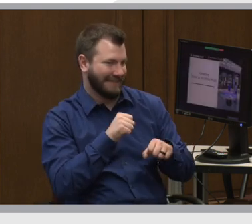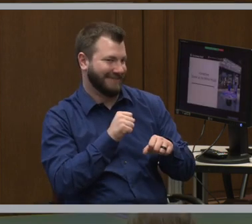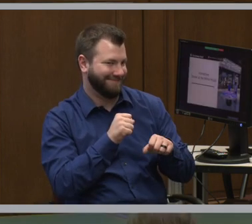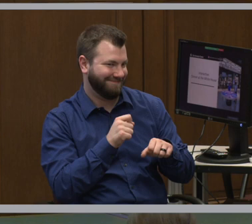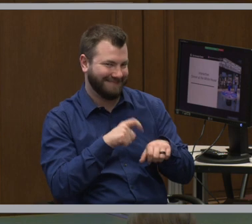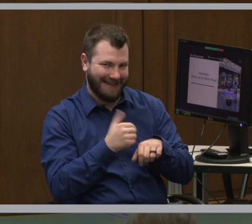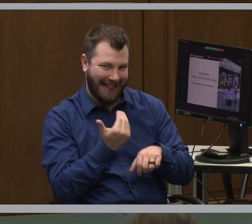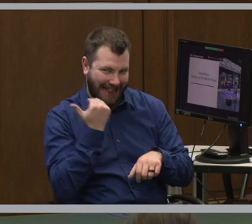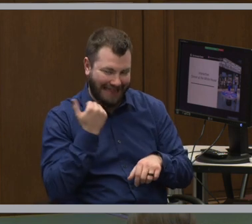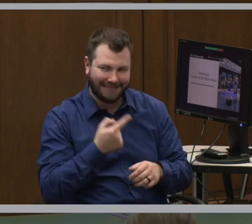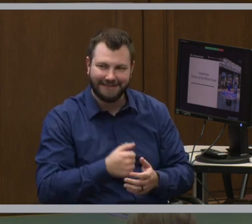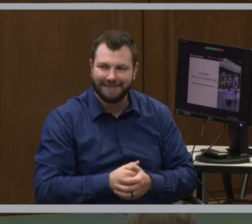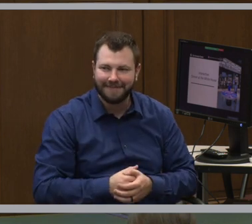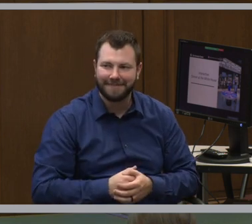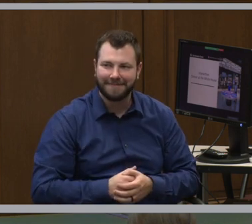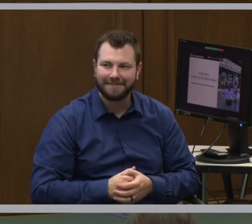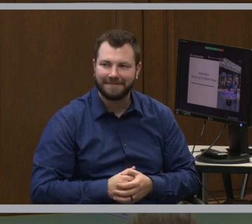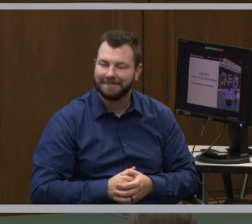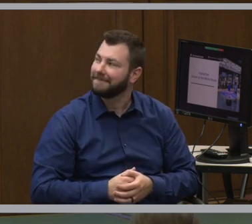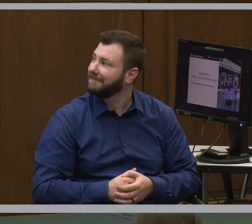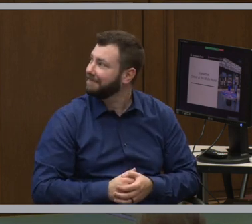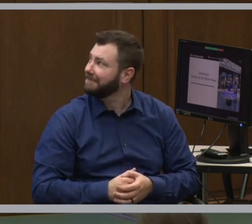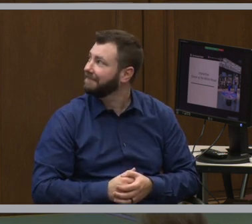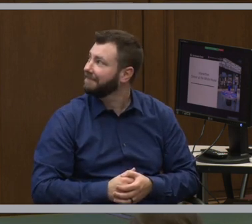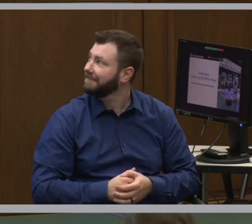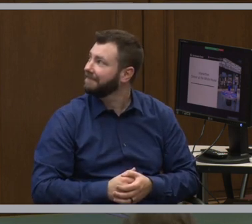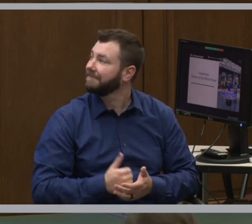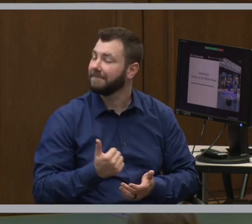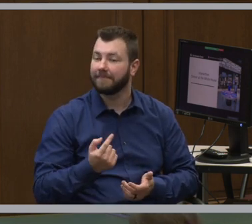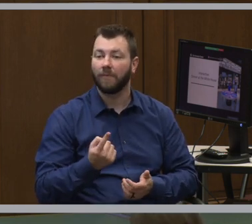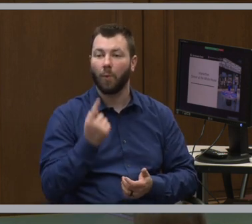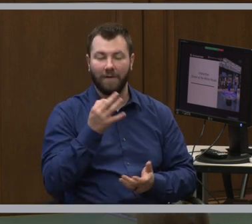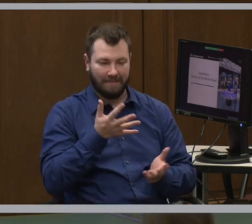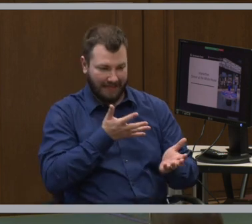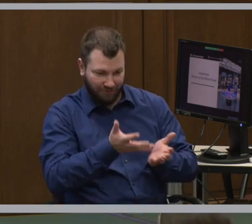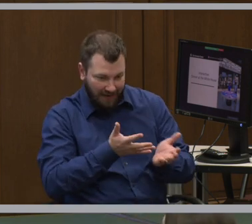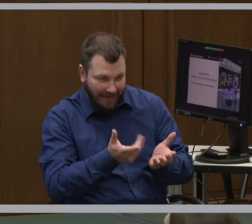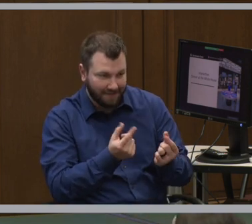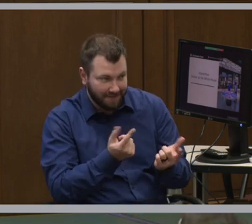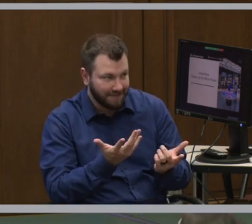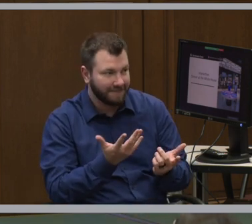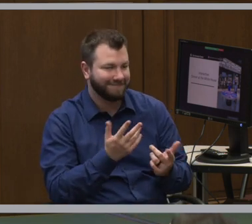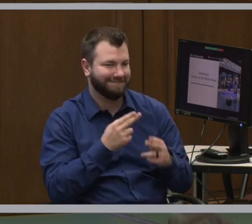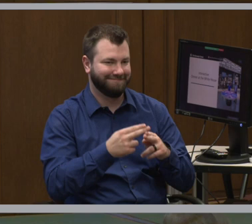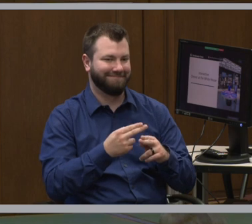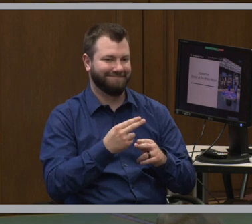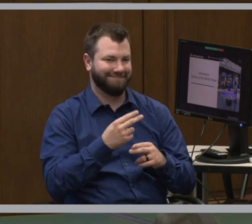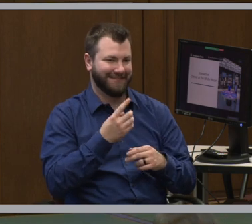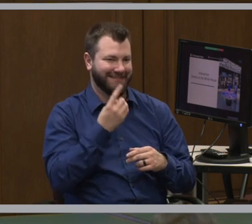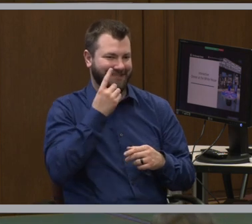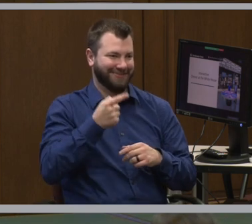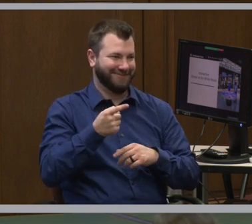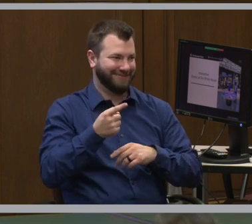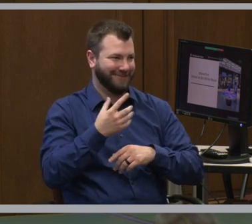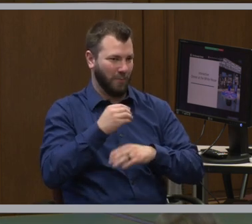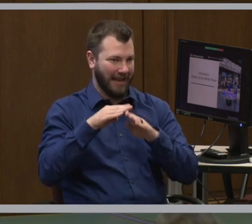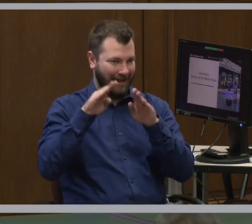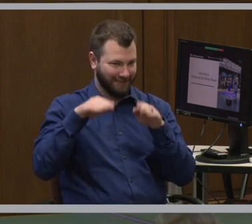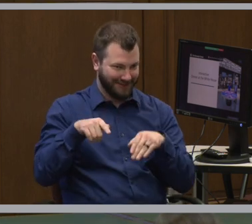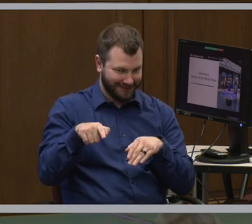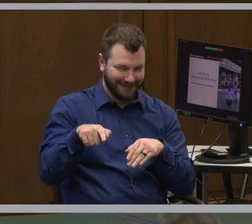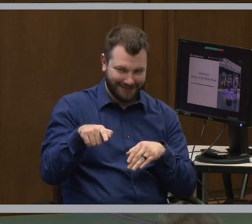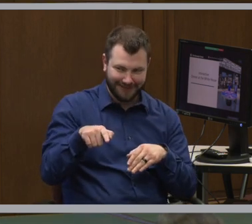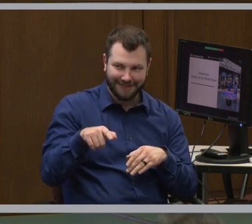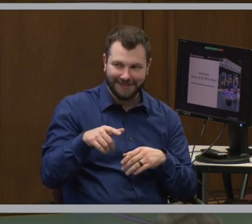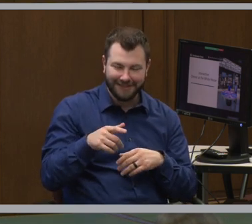time. So one of the interactives is what's called Dinner at the White House. It's